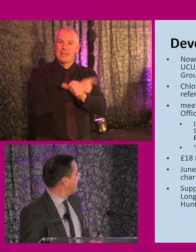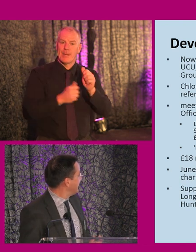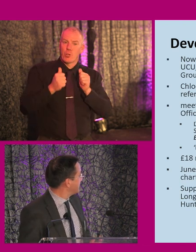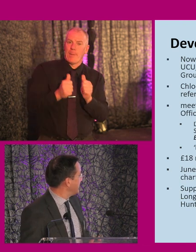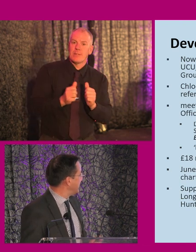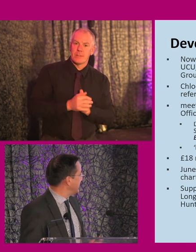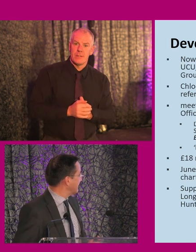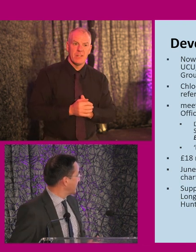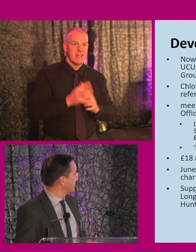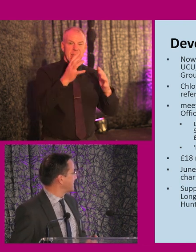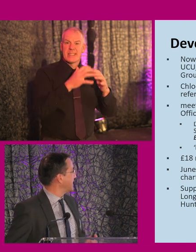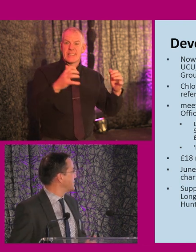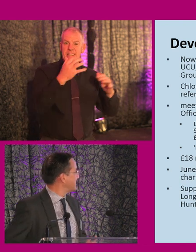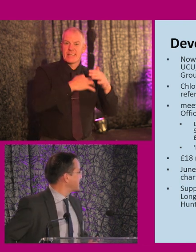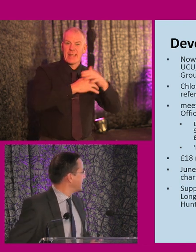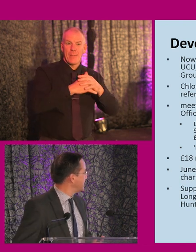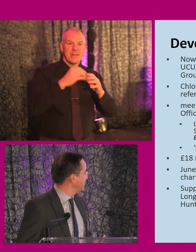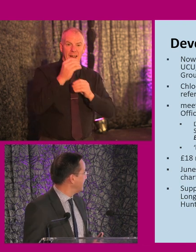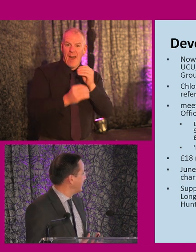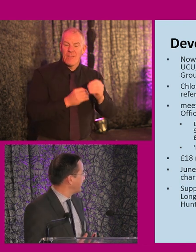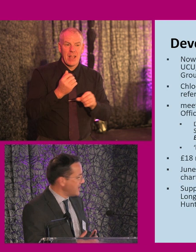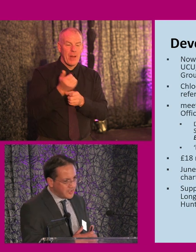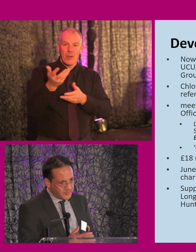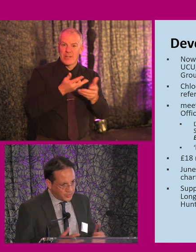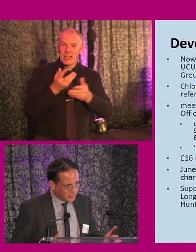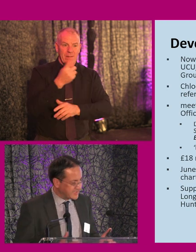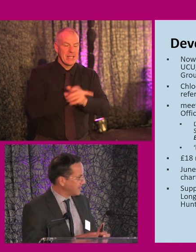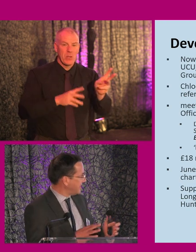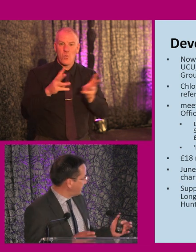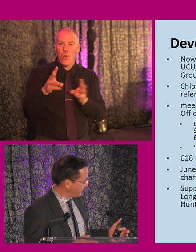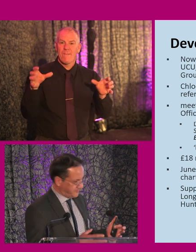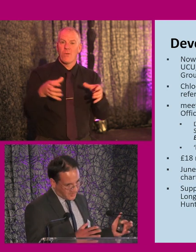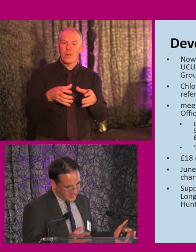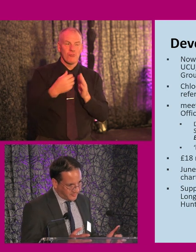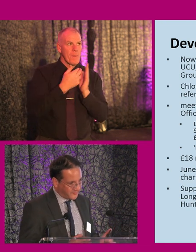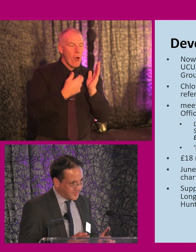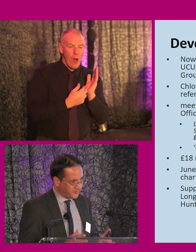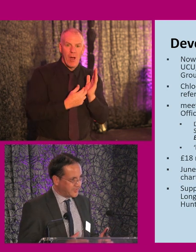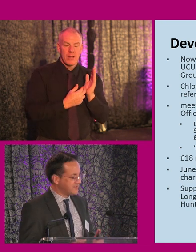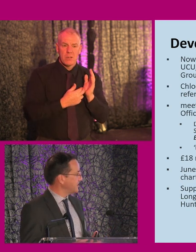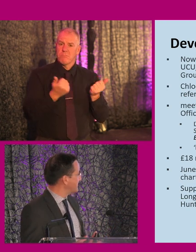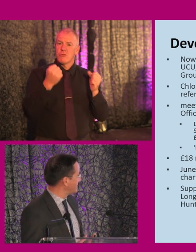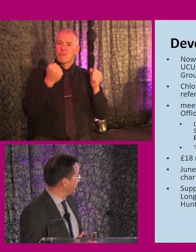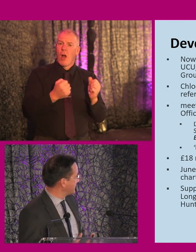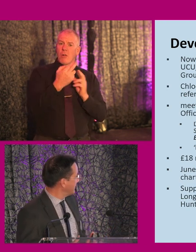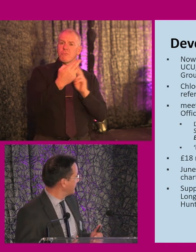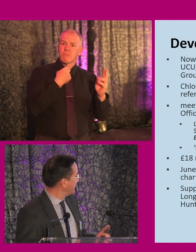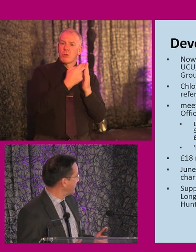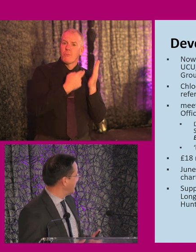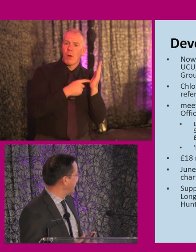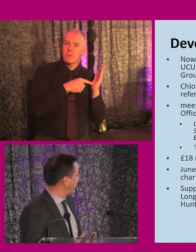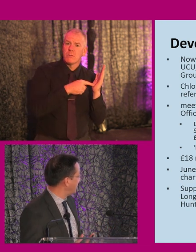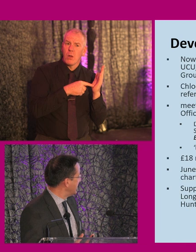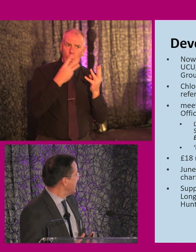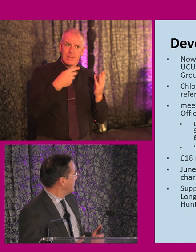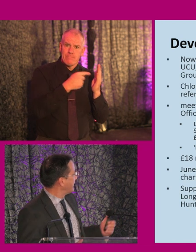Cabinet Office team leading on the Consultation on Disability Workforce Reporting, and they've come back very favourably in terms of the sorts of things that we're